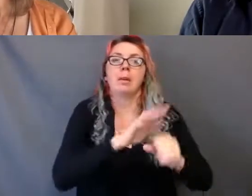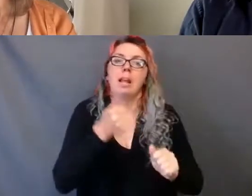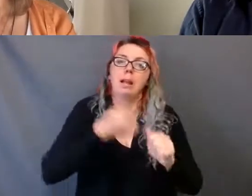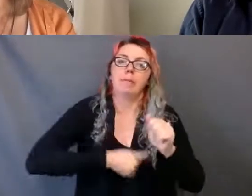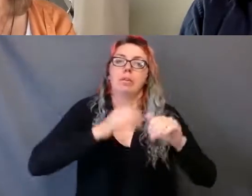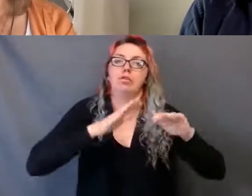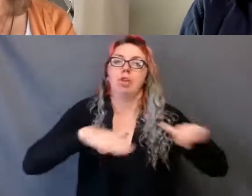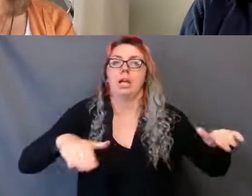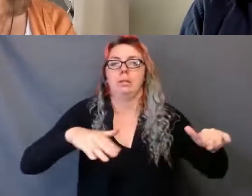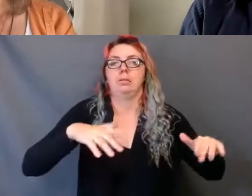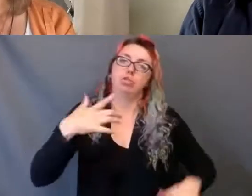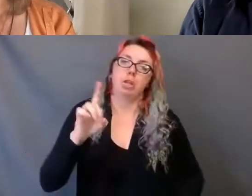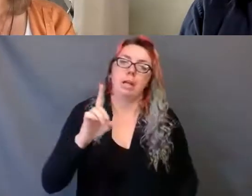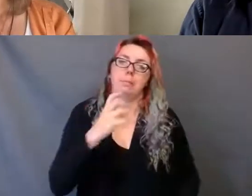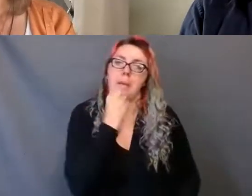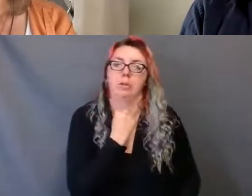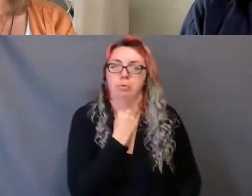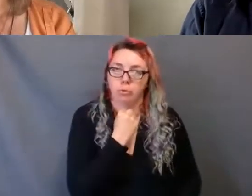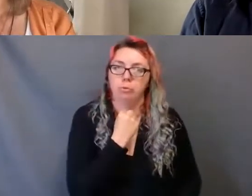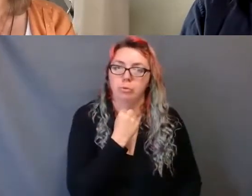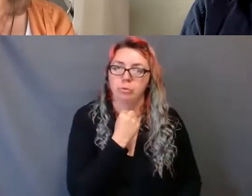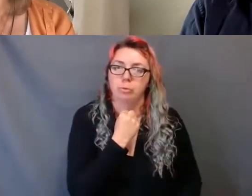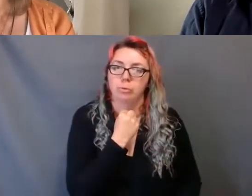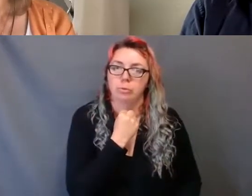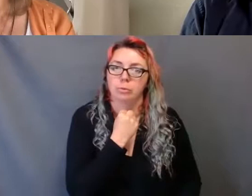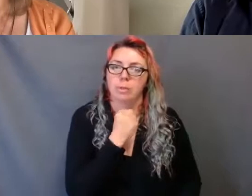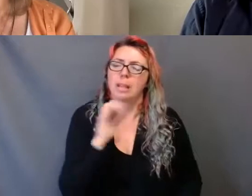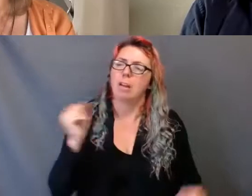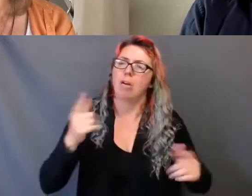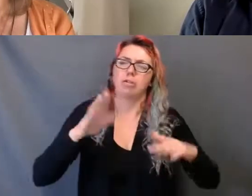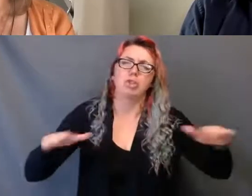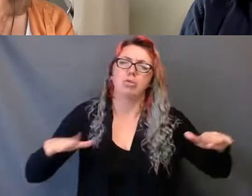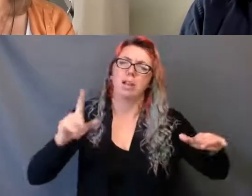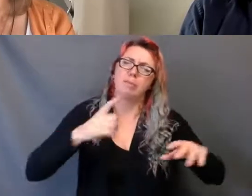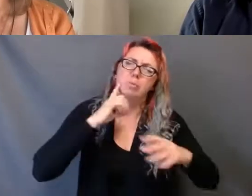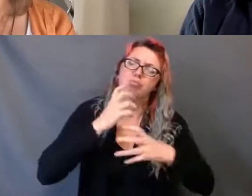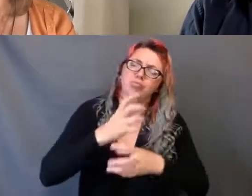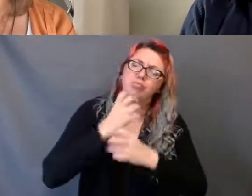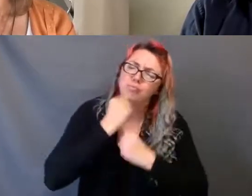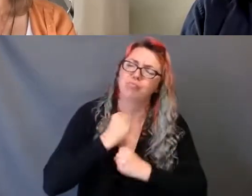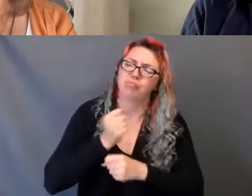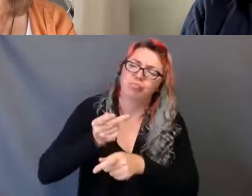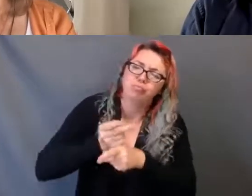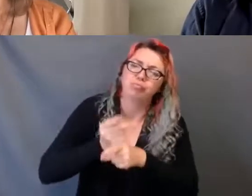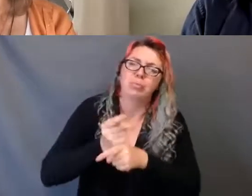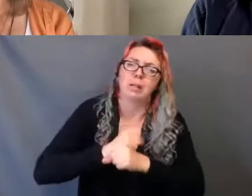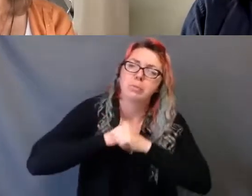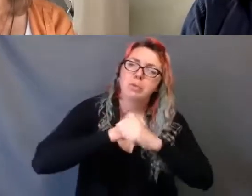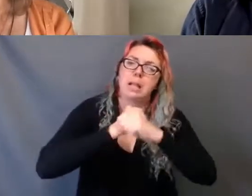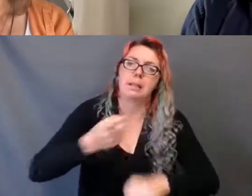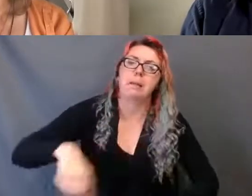and children of all races and ethnicities to be cared for and protected. By the institutions and authorities charged with their care.